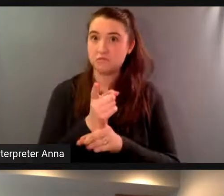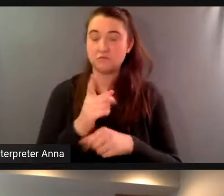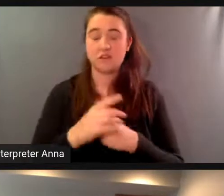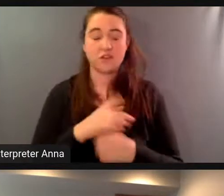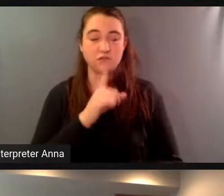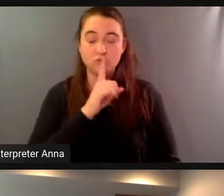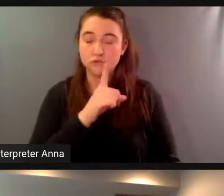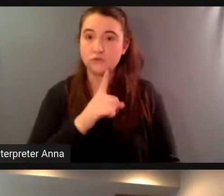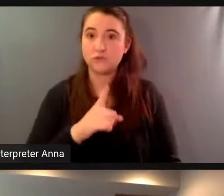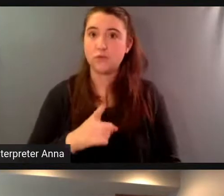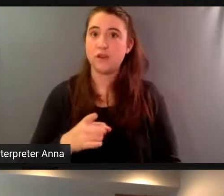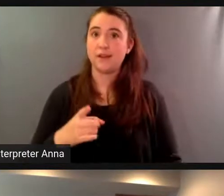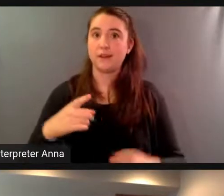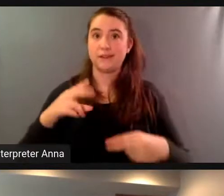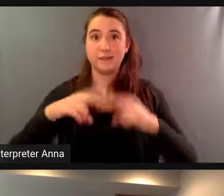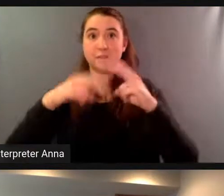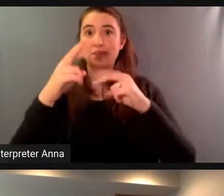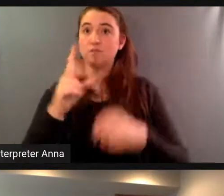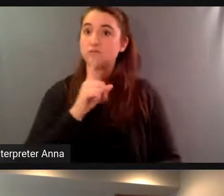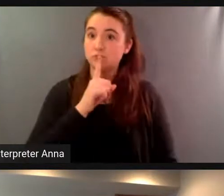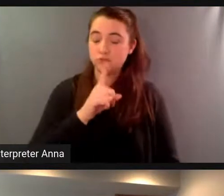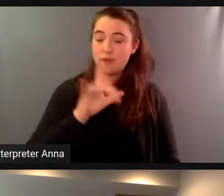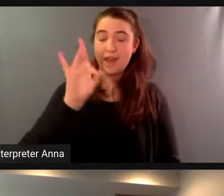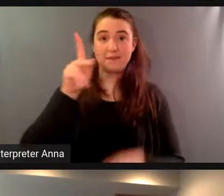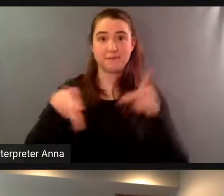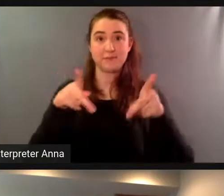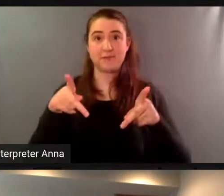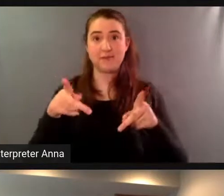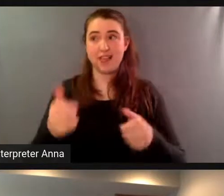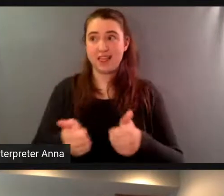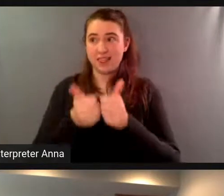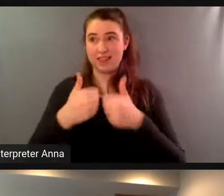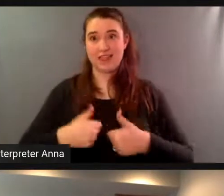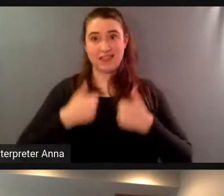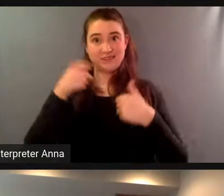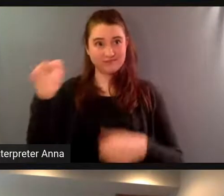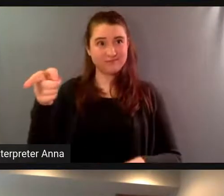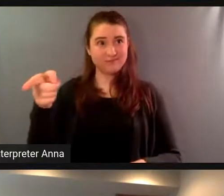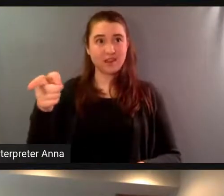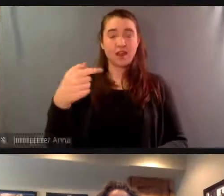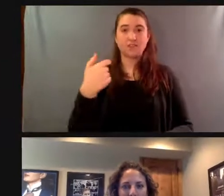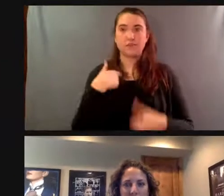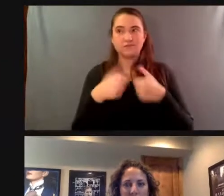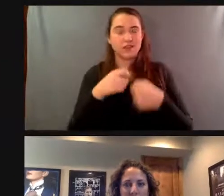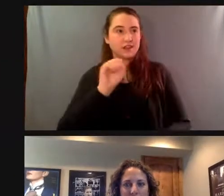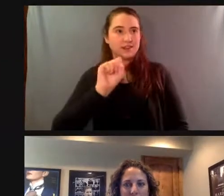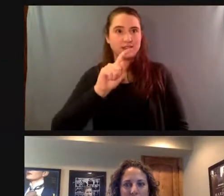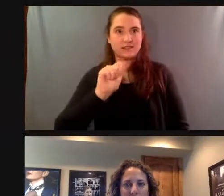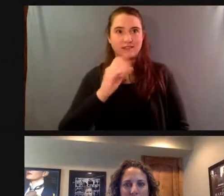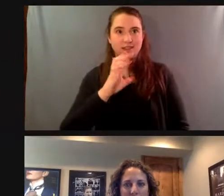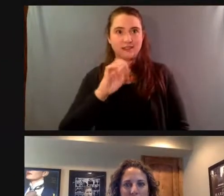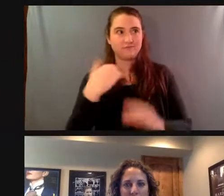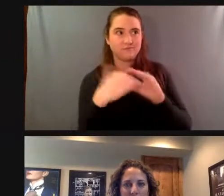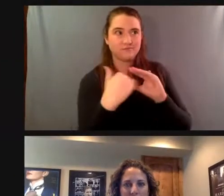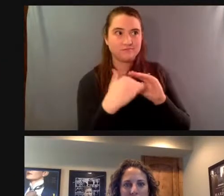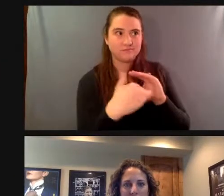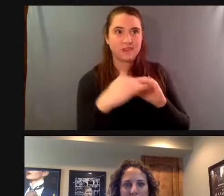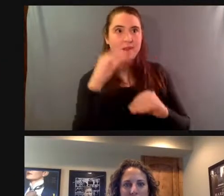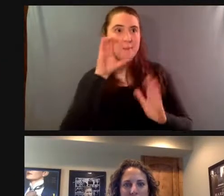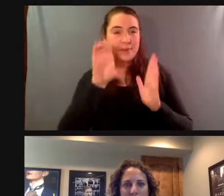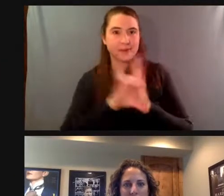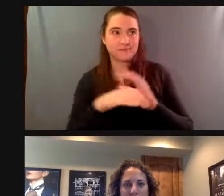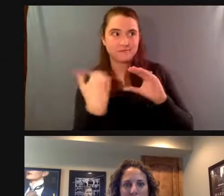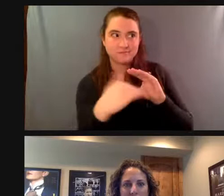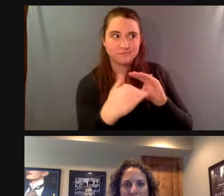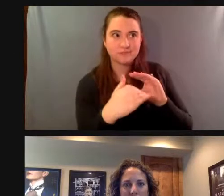eight these eight people had lived inside of it and i immediately texted stacy dozens of pictures from biosphere 2